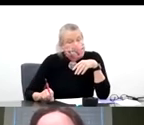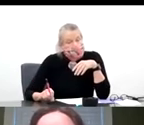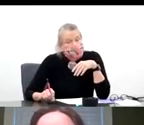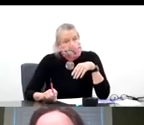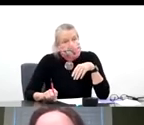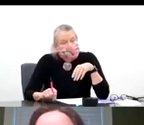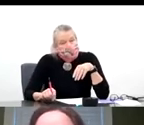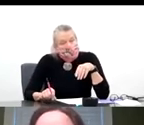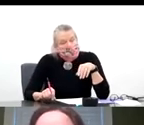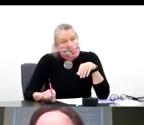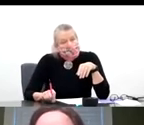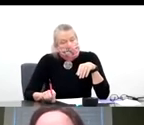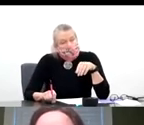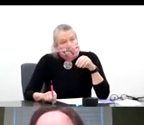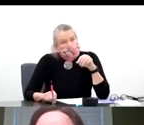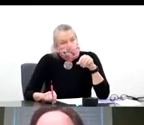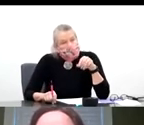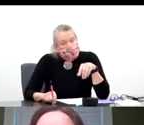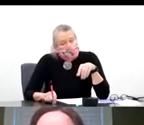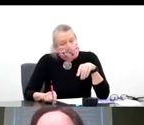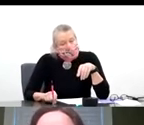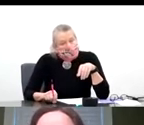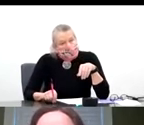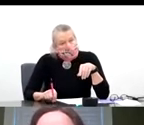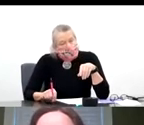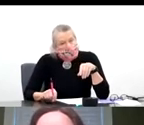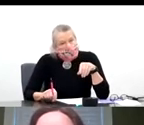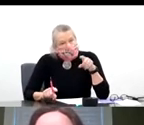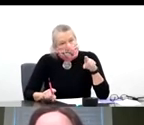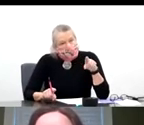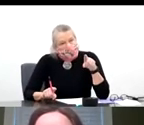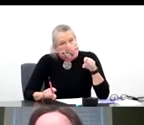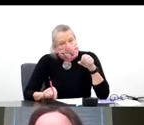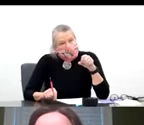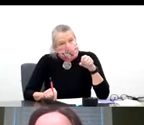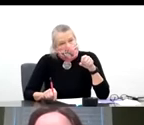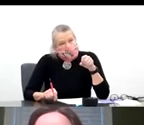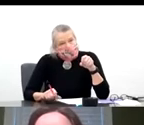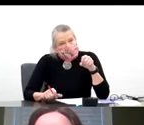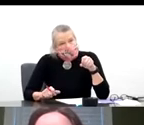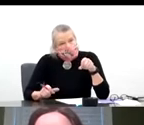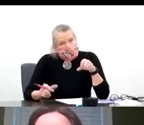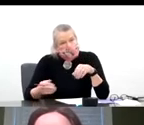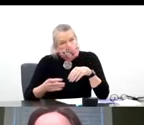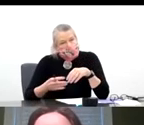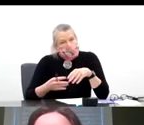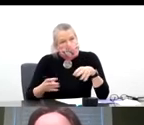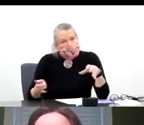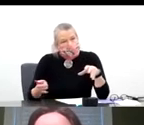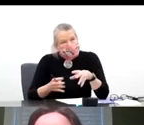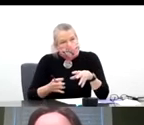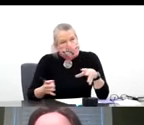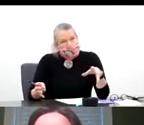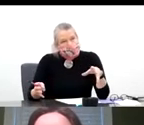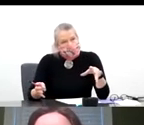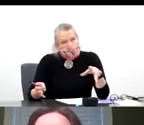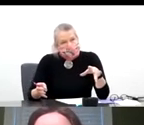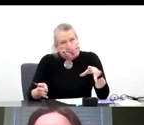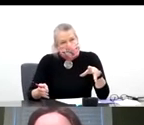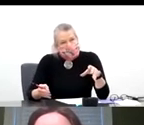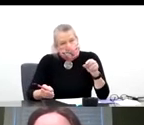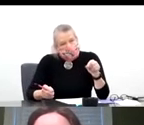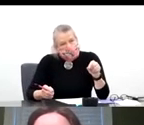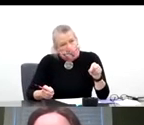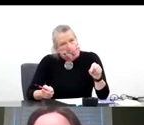NIID advisory council. I looked forward to that because Dr. Fauci would give an hour on what's new in